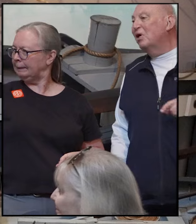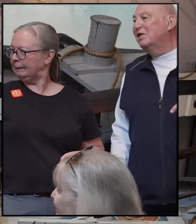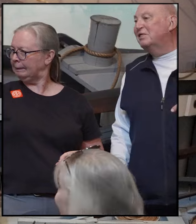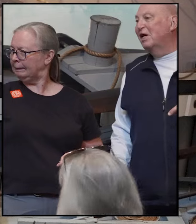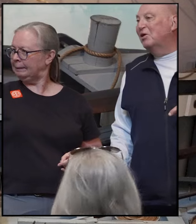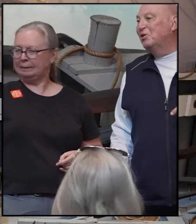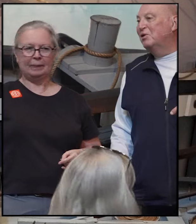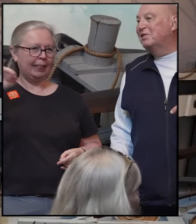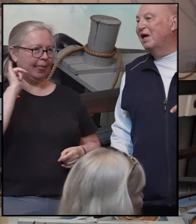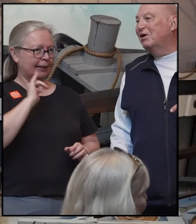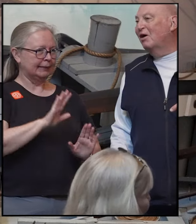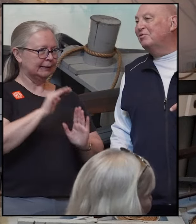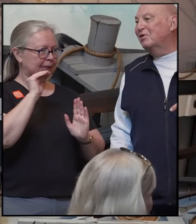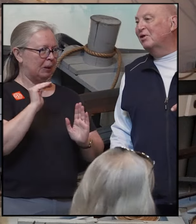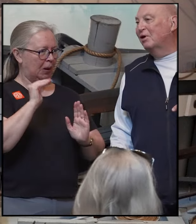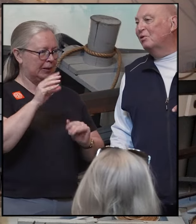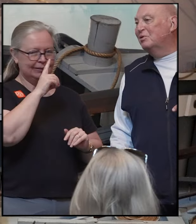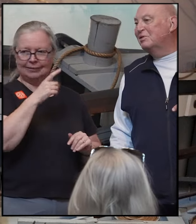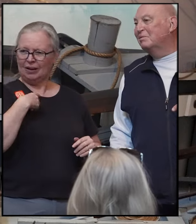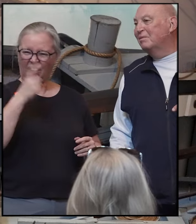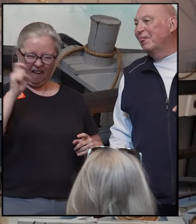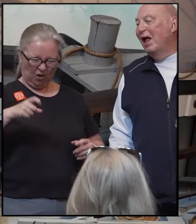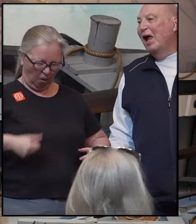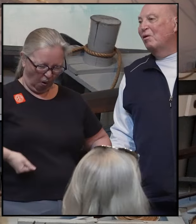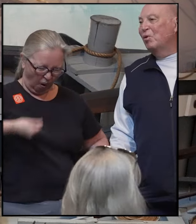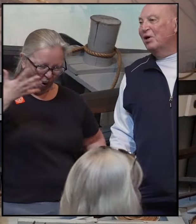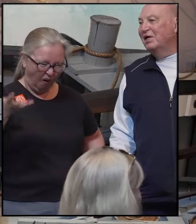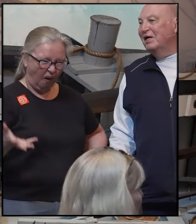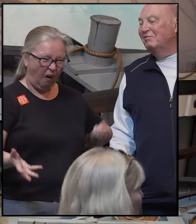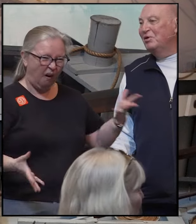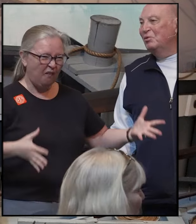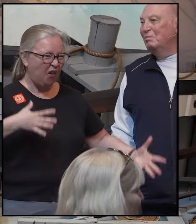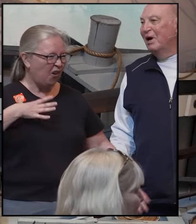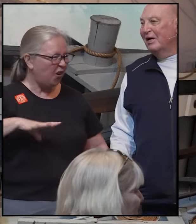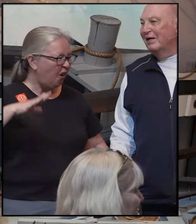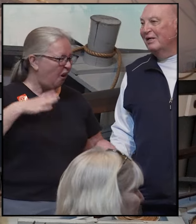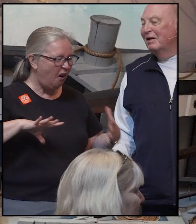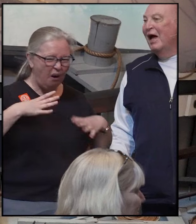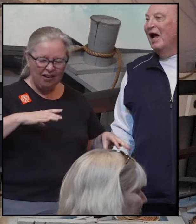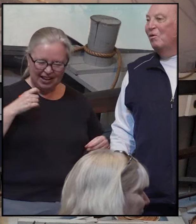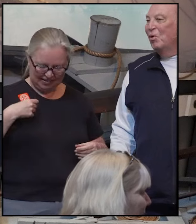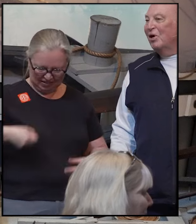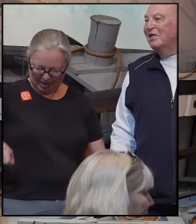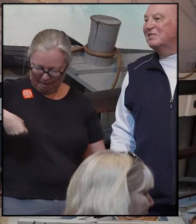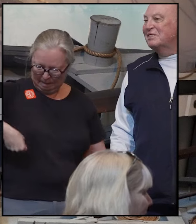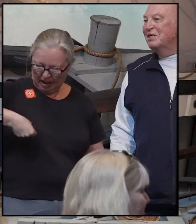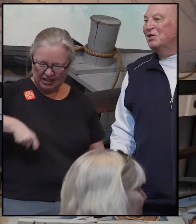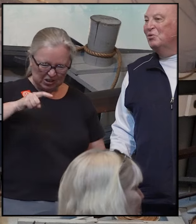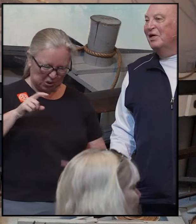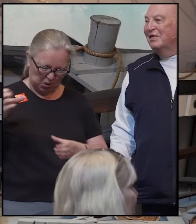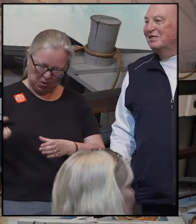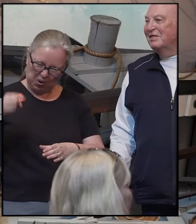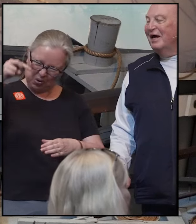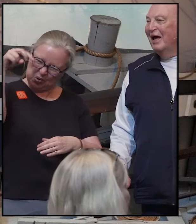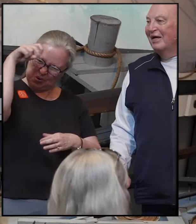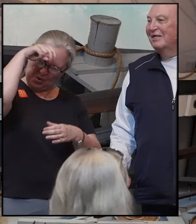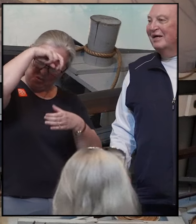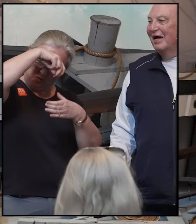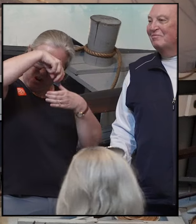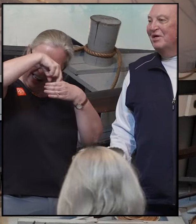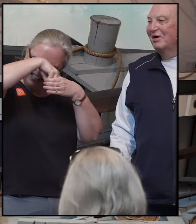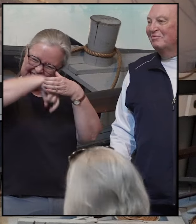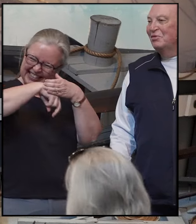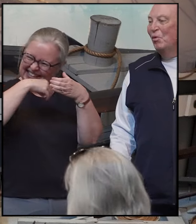And we're going to tell you to take off your clothes, and we're going to give you a bucket, and we're going to sink you into the